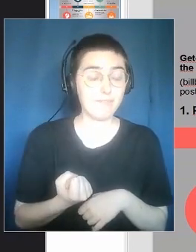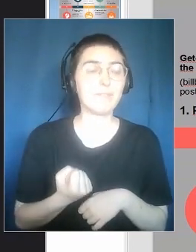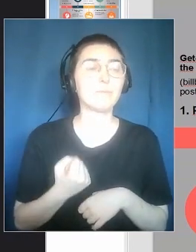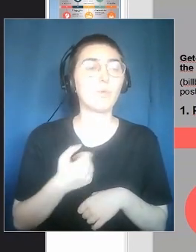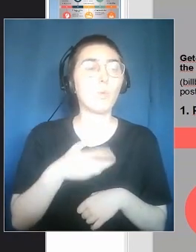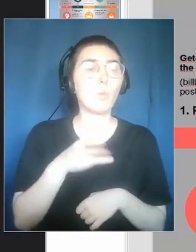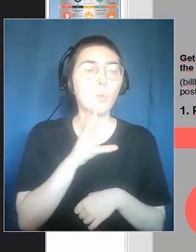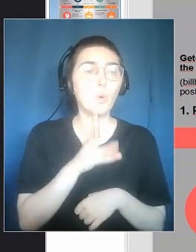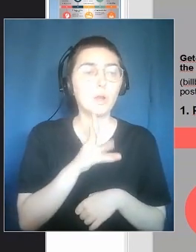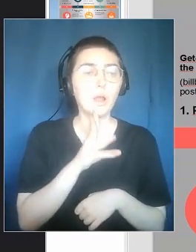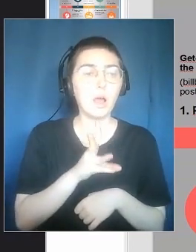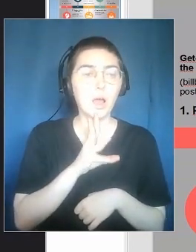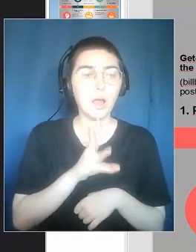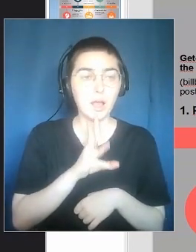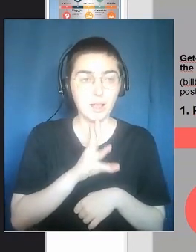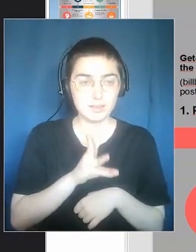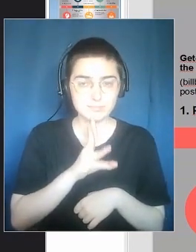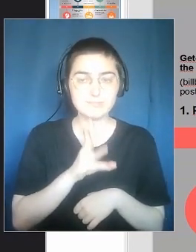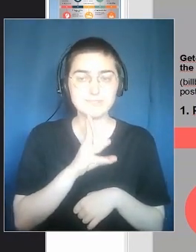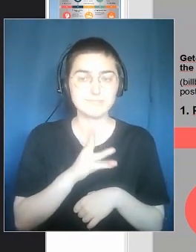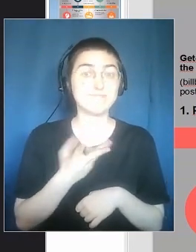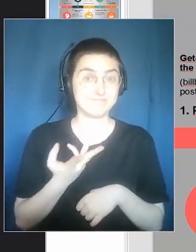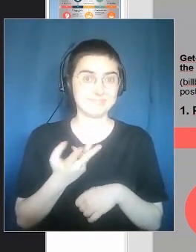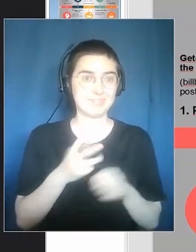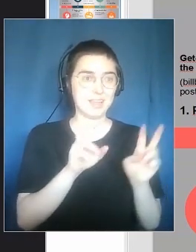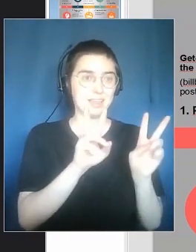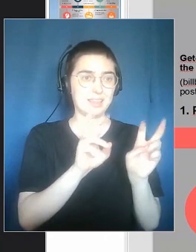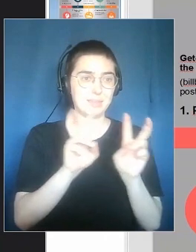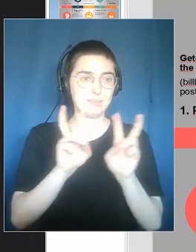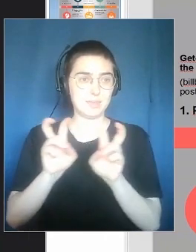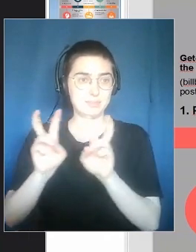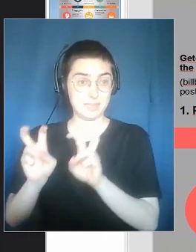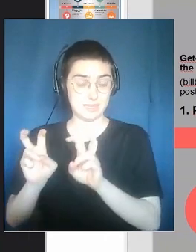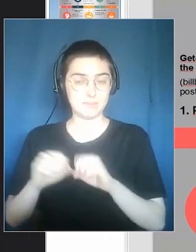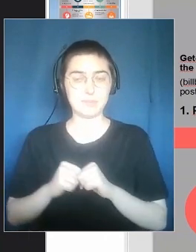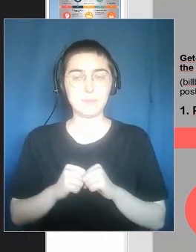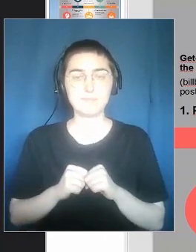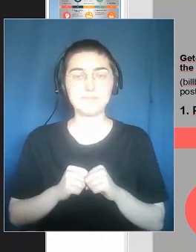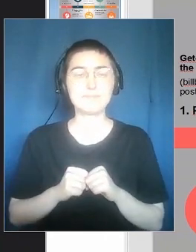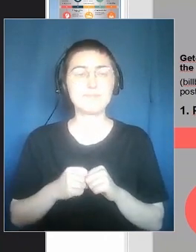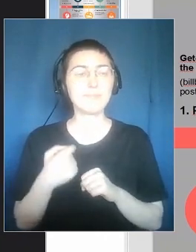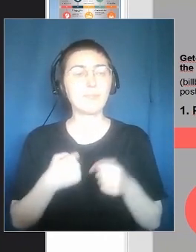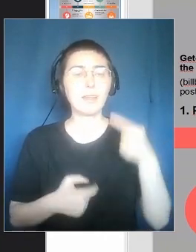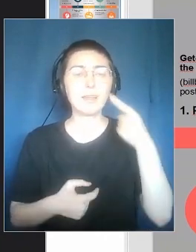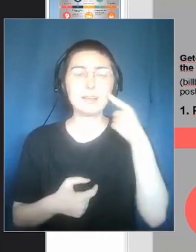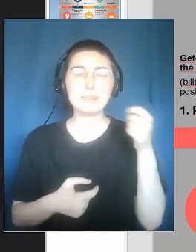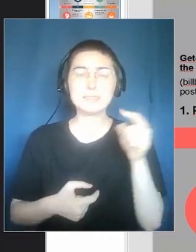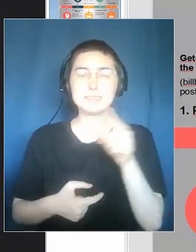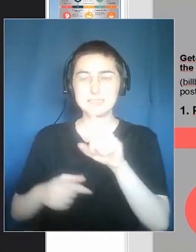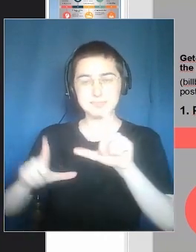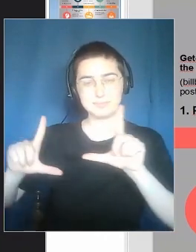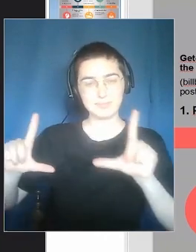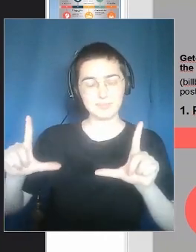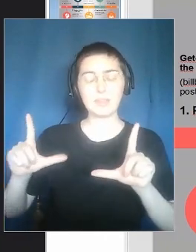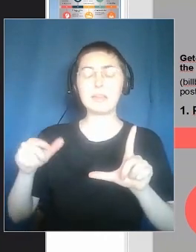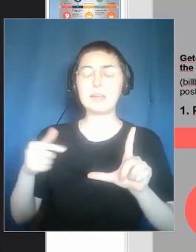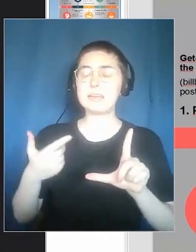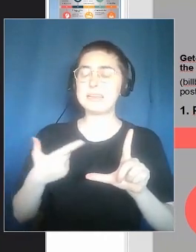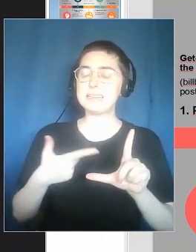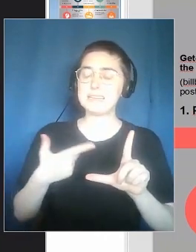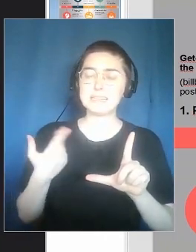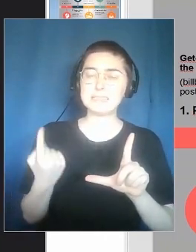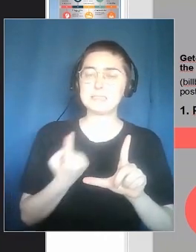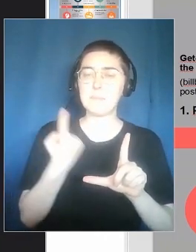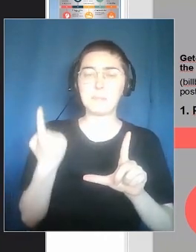And there is also the presence of water that is a common thread, the fil rouge between these